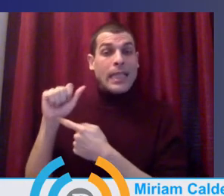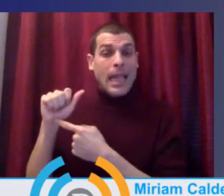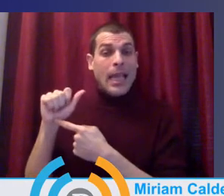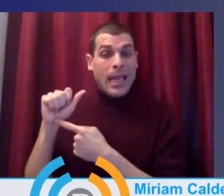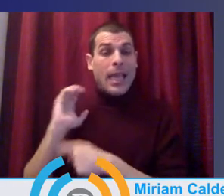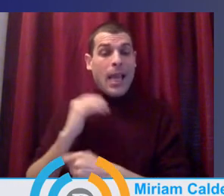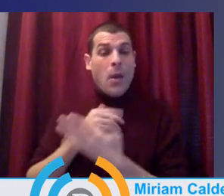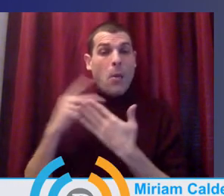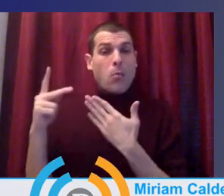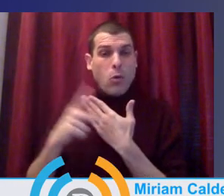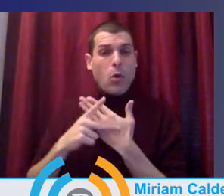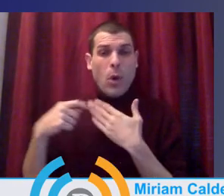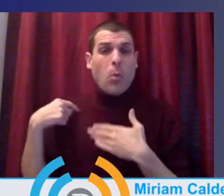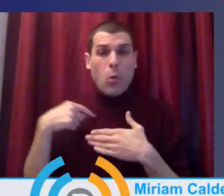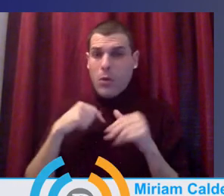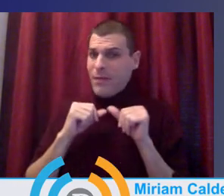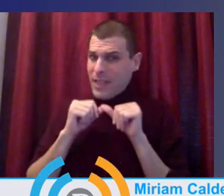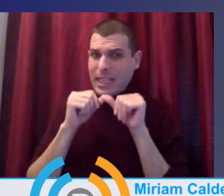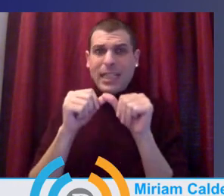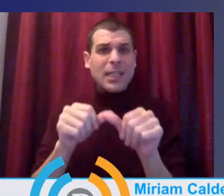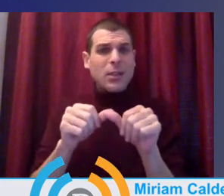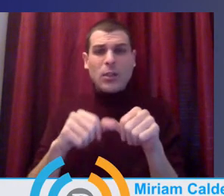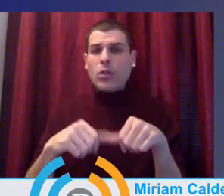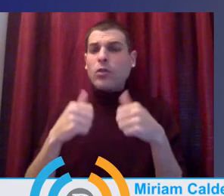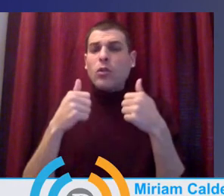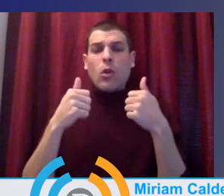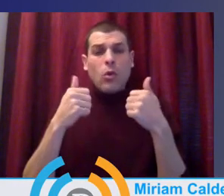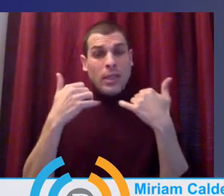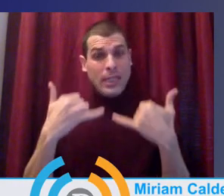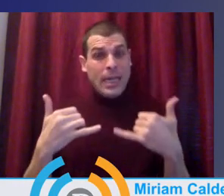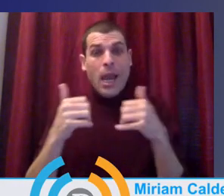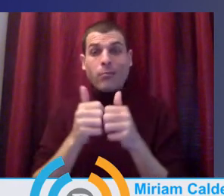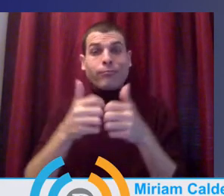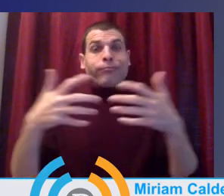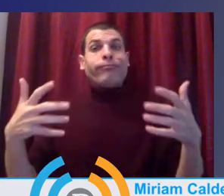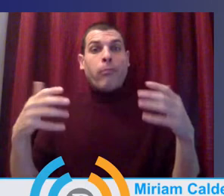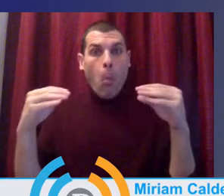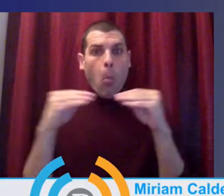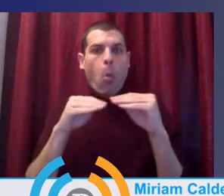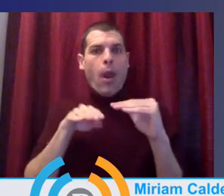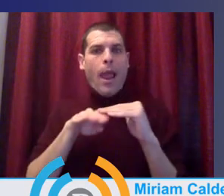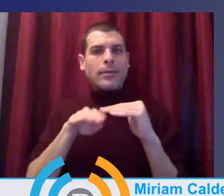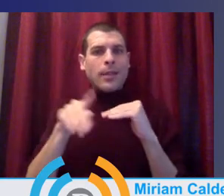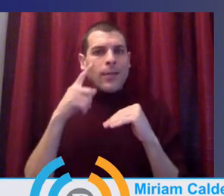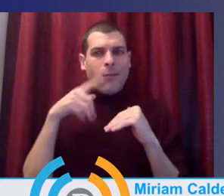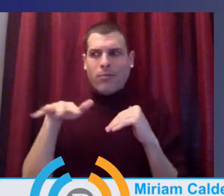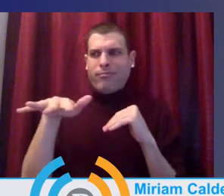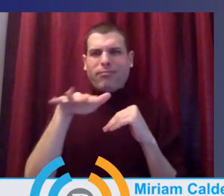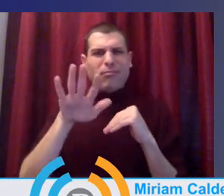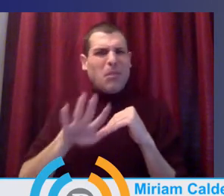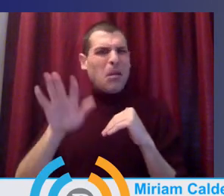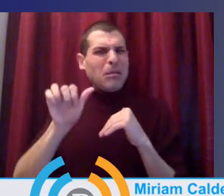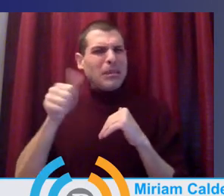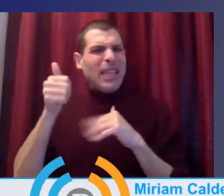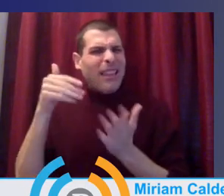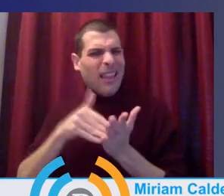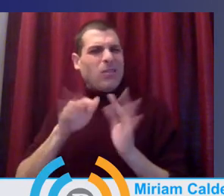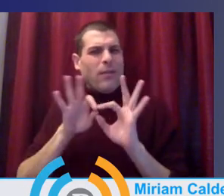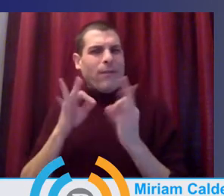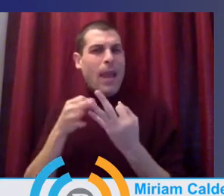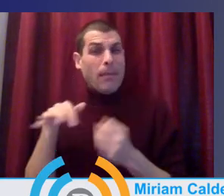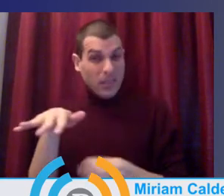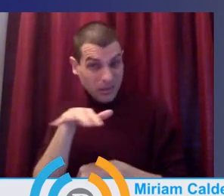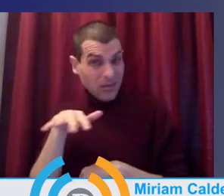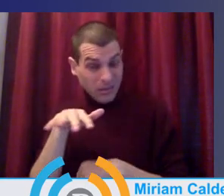learning, expanding access to nearly 10,000 families statewide. You know, our partners have had to shift a